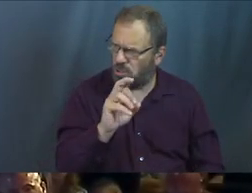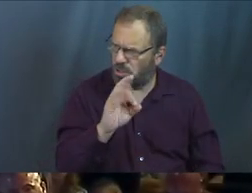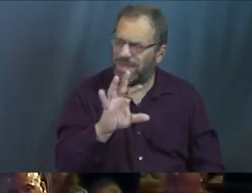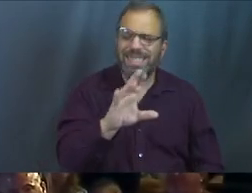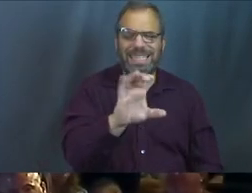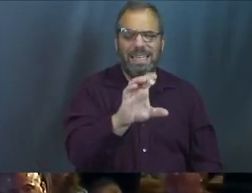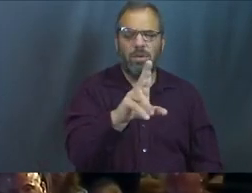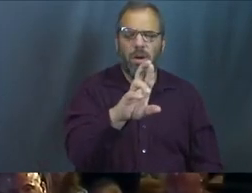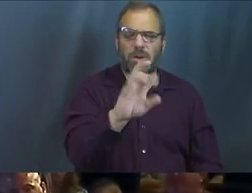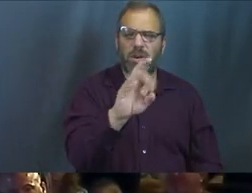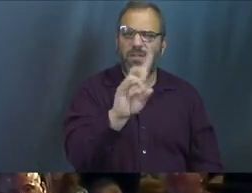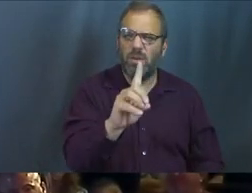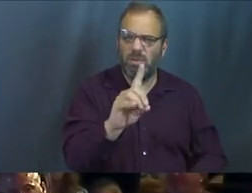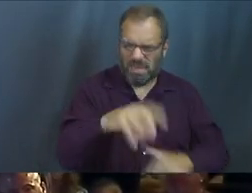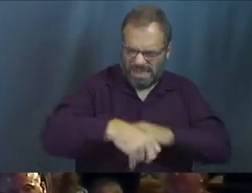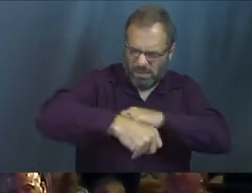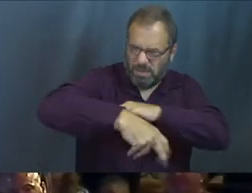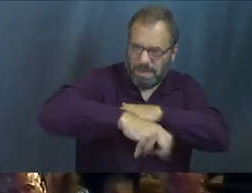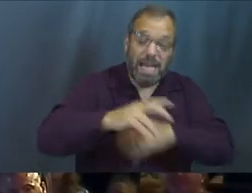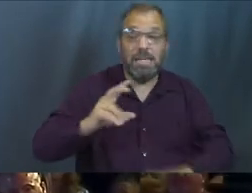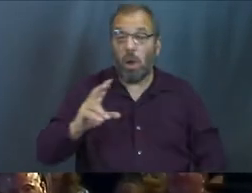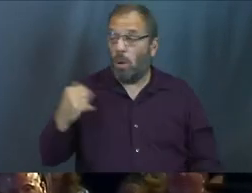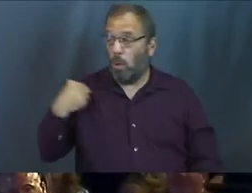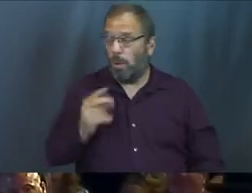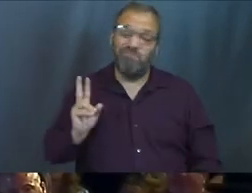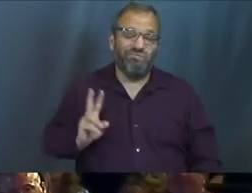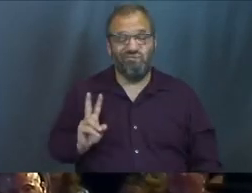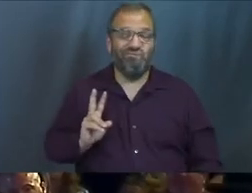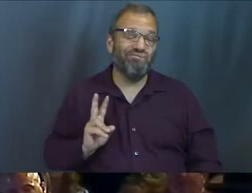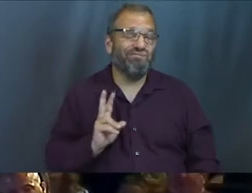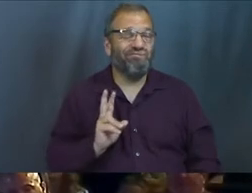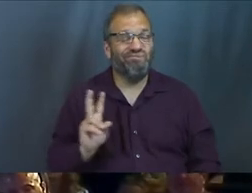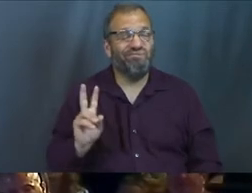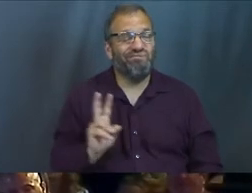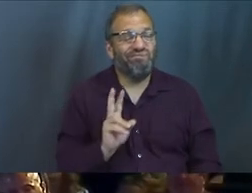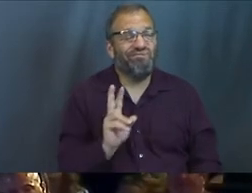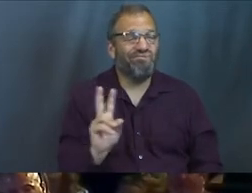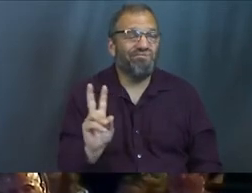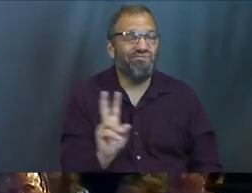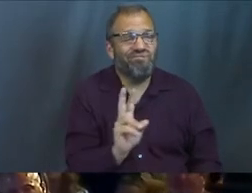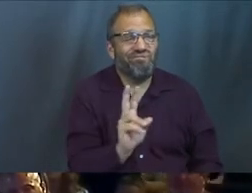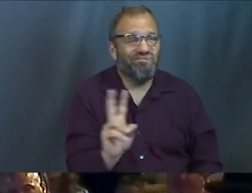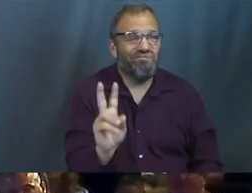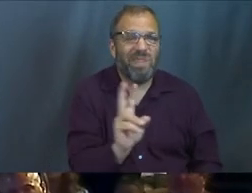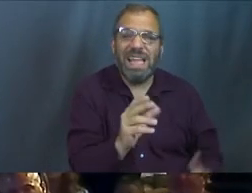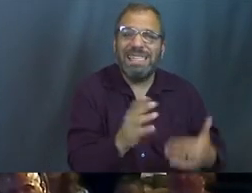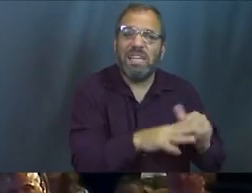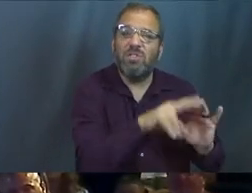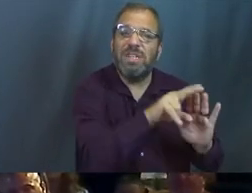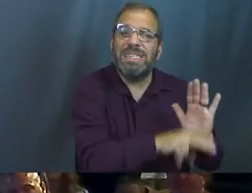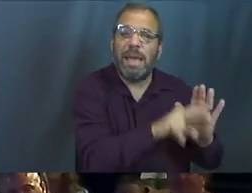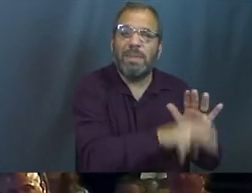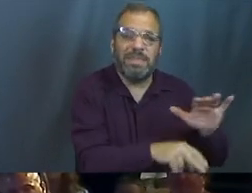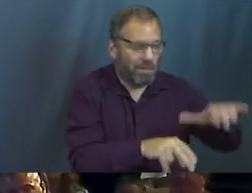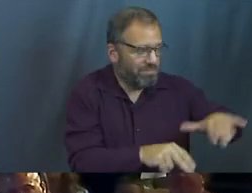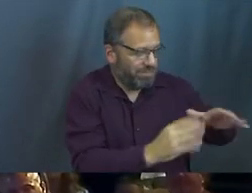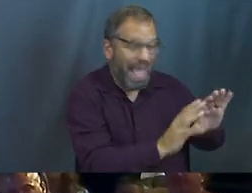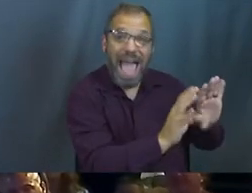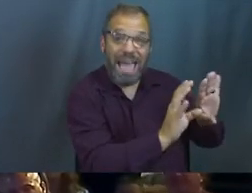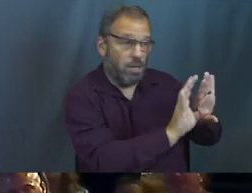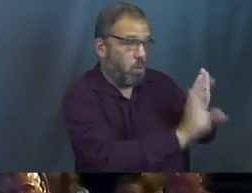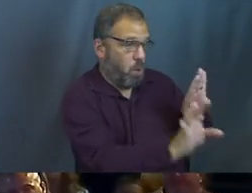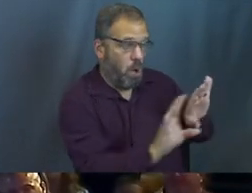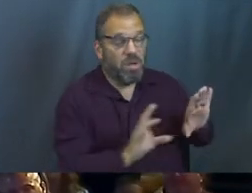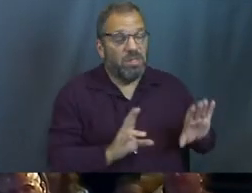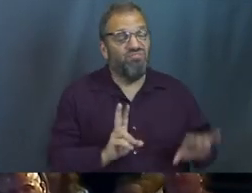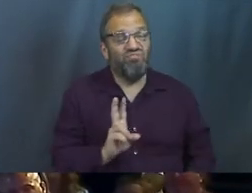midnight or 1130 or something like that. So we're walking home from the theater, and while we're walking, we're walking next to this cemetery, and there's a little rock wall, and we're just chilling on